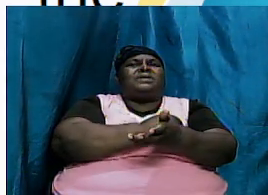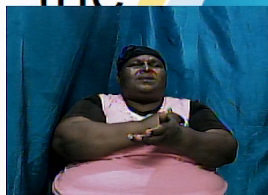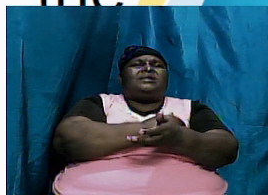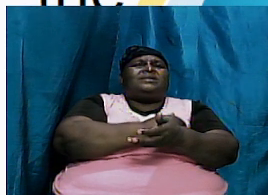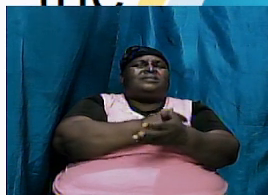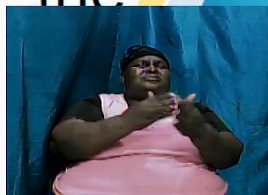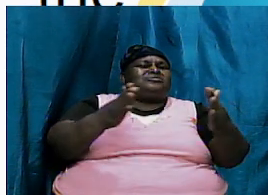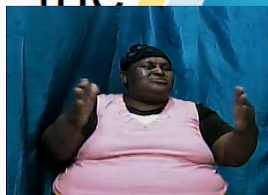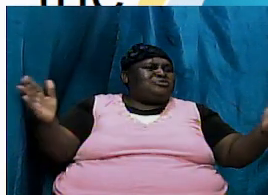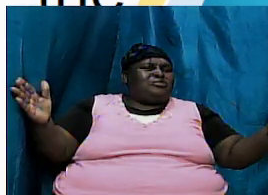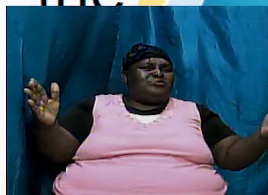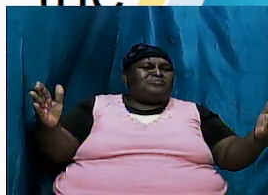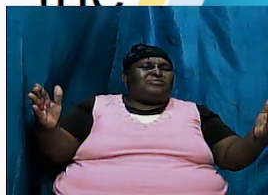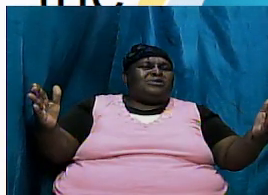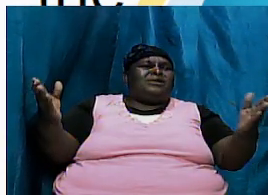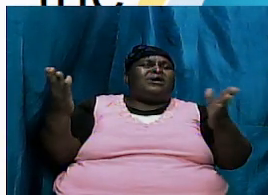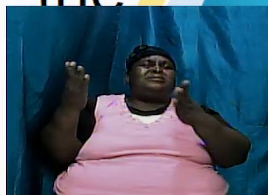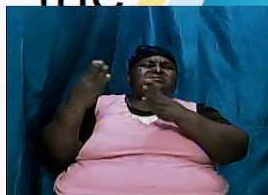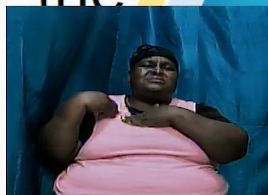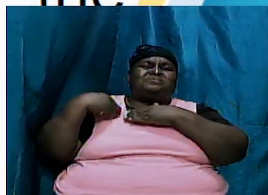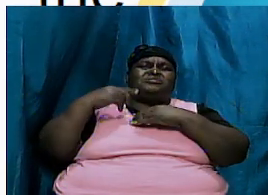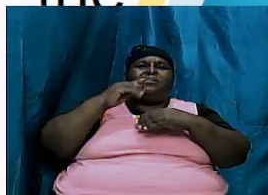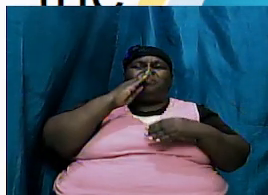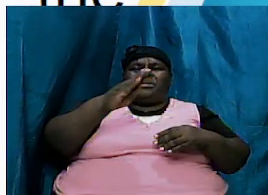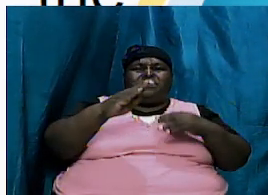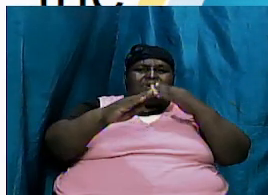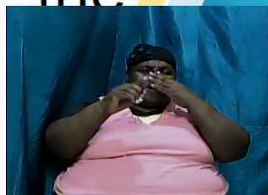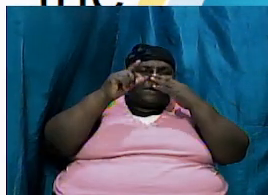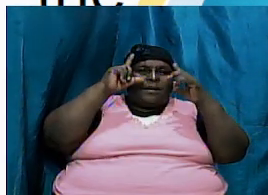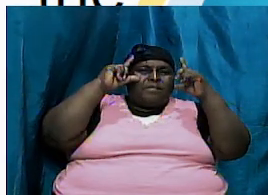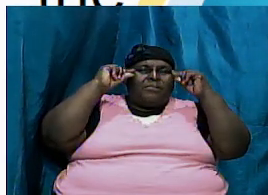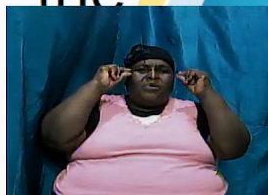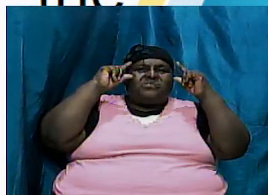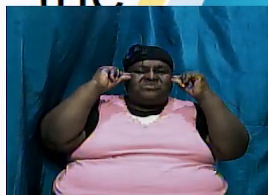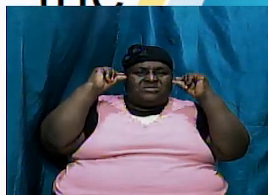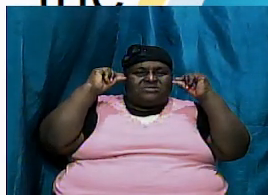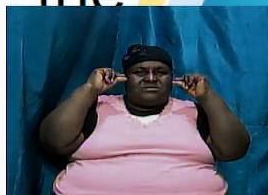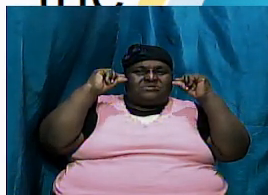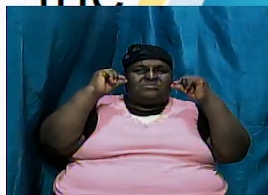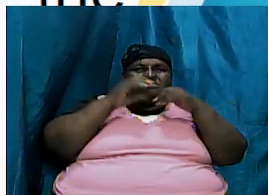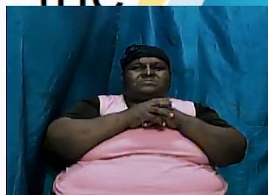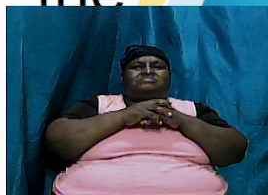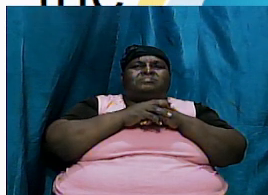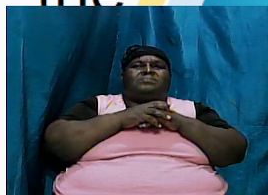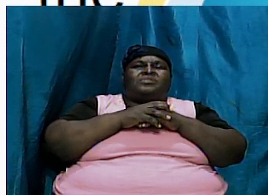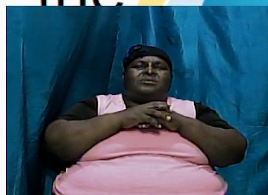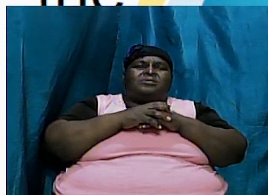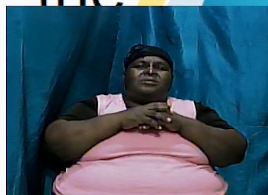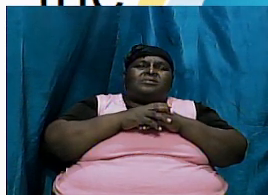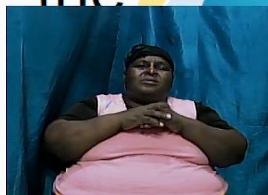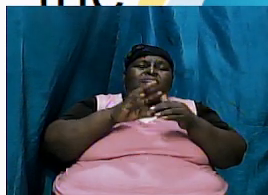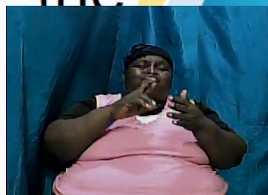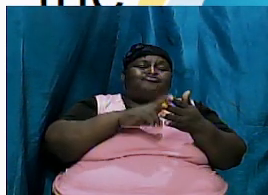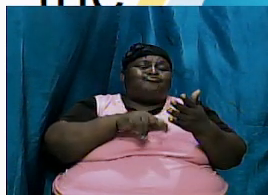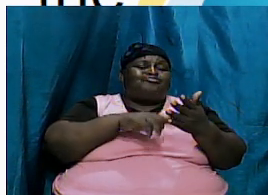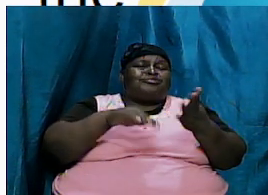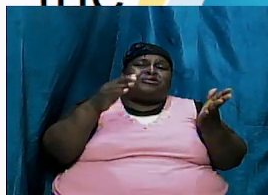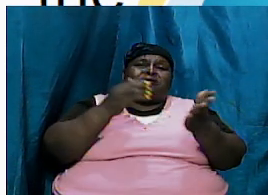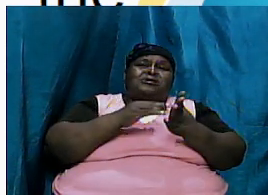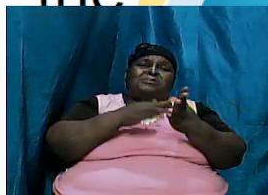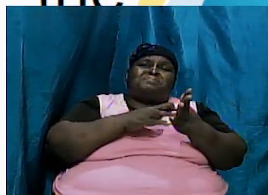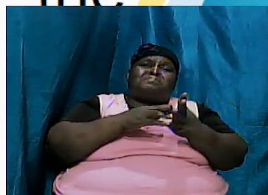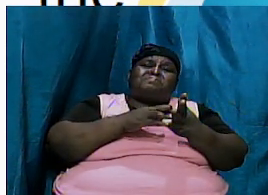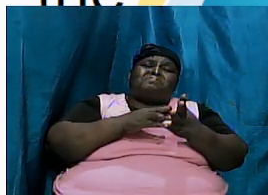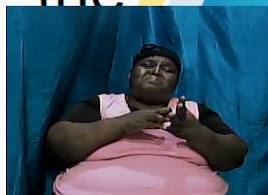to be Moses and if we read again in in I say in the book of the